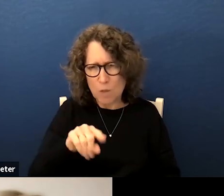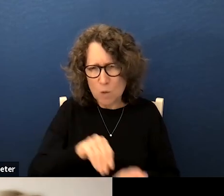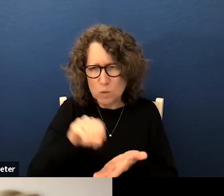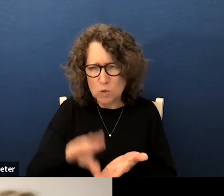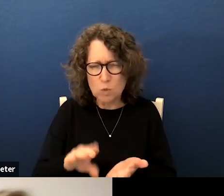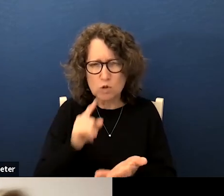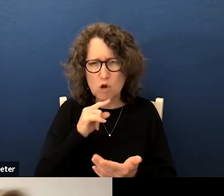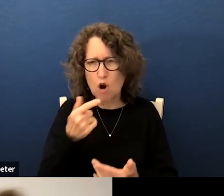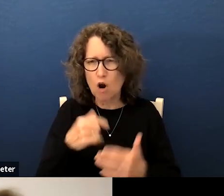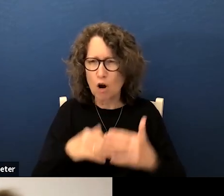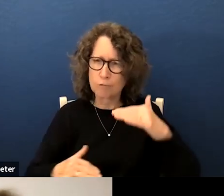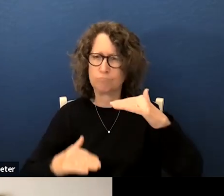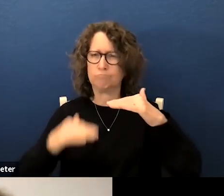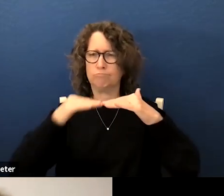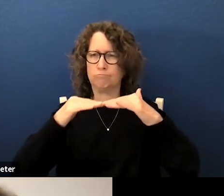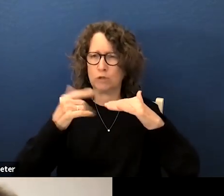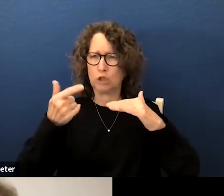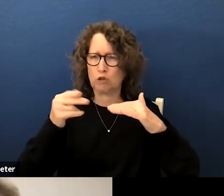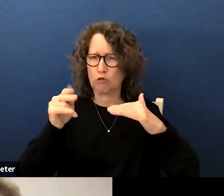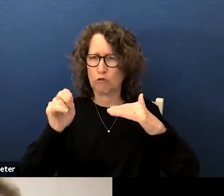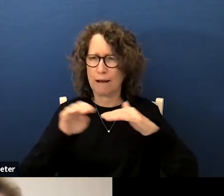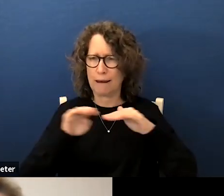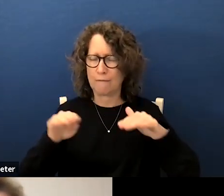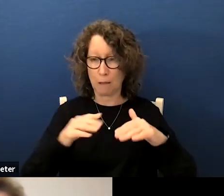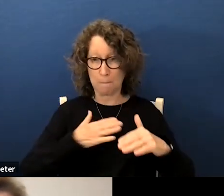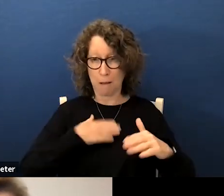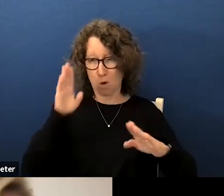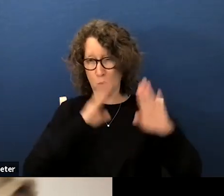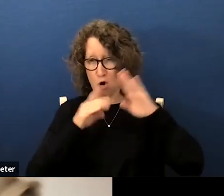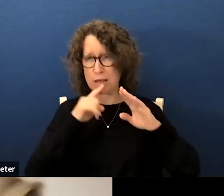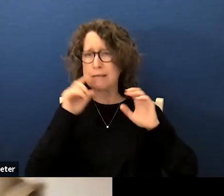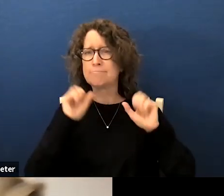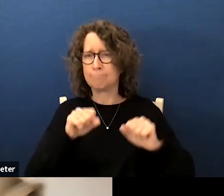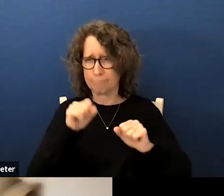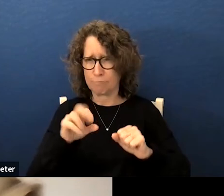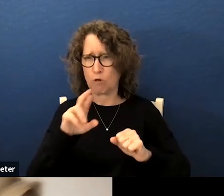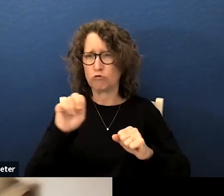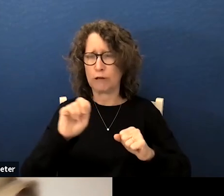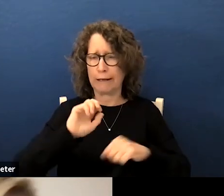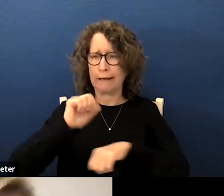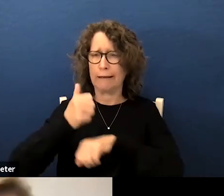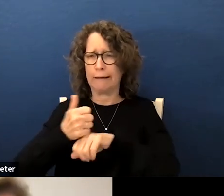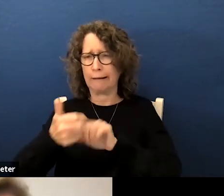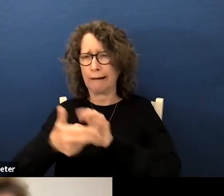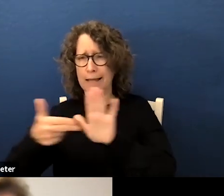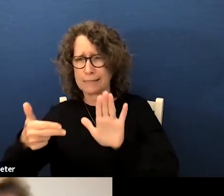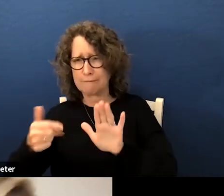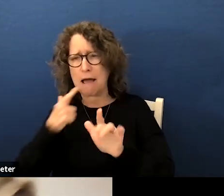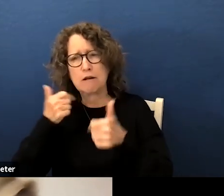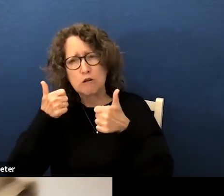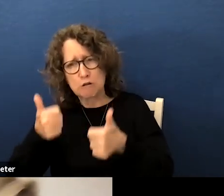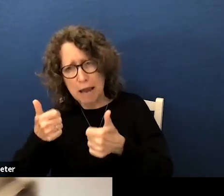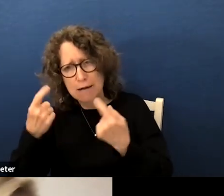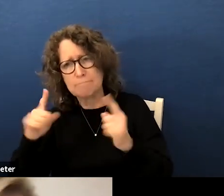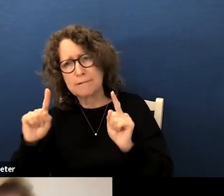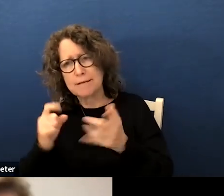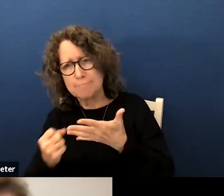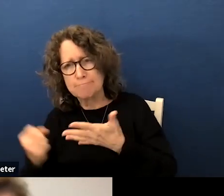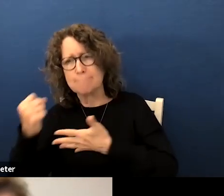are at grade level my worry is that yes they are reclassified which is great it's a great achievement